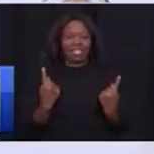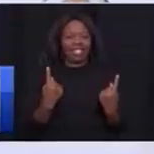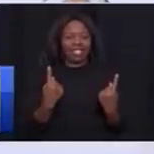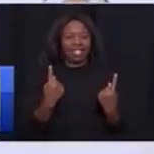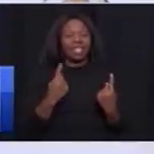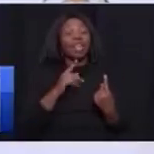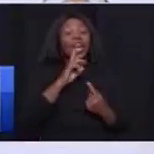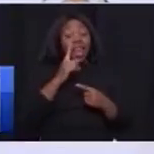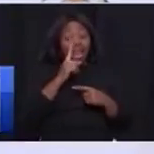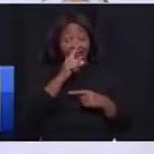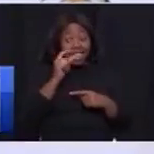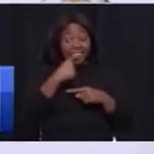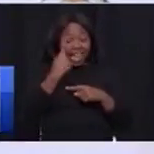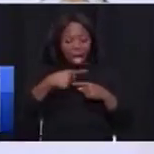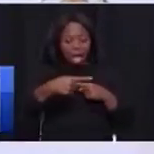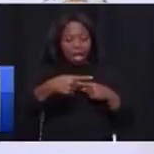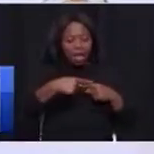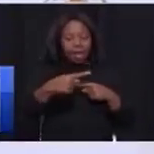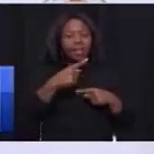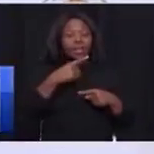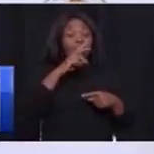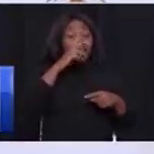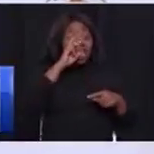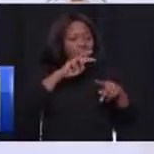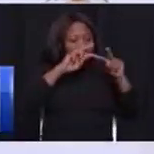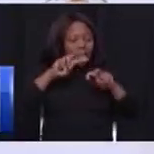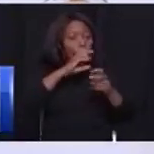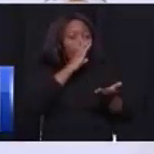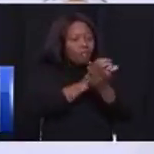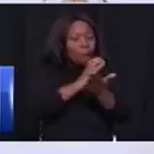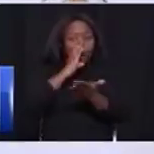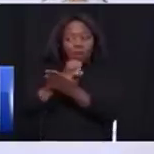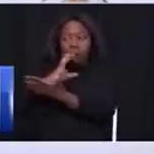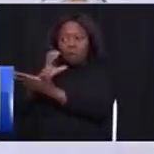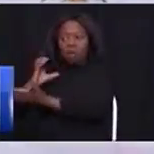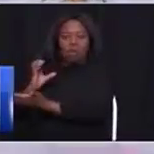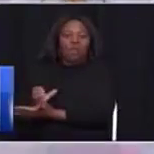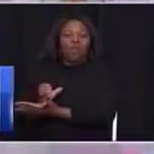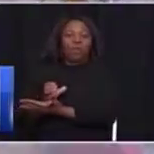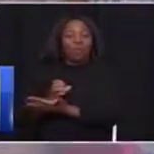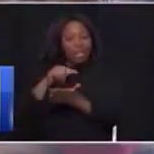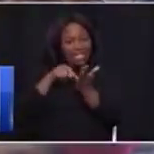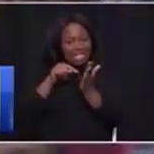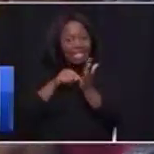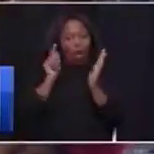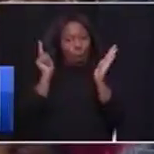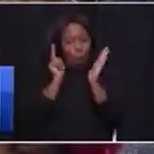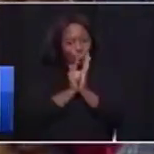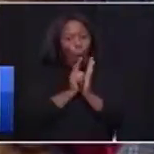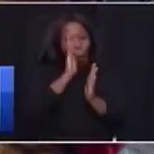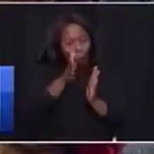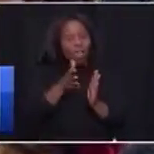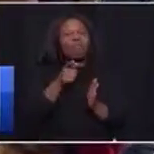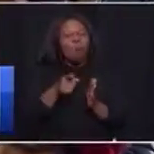in the next hundred days it's a commitment I made to traditional leaders and that shall be the law of our